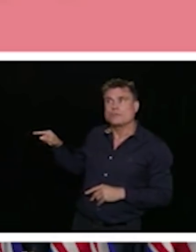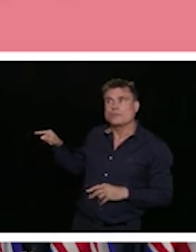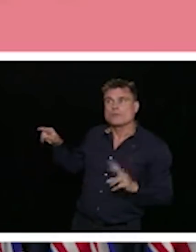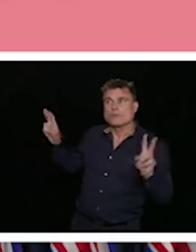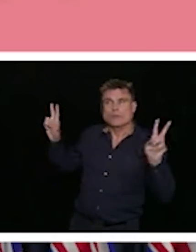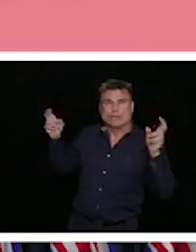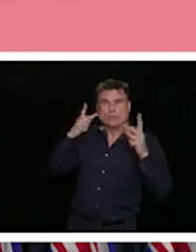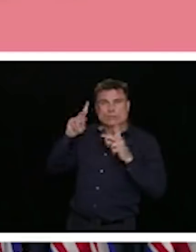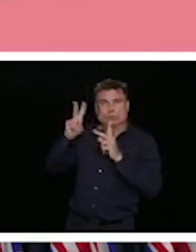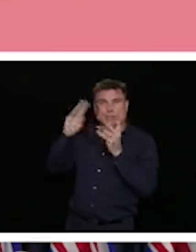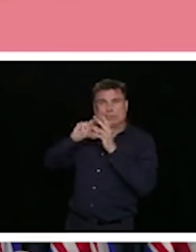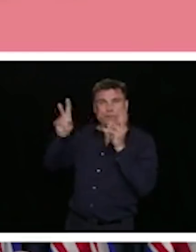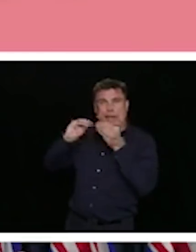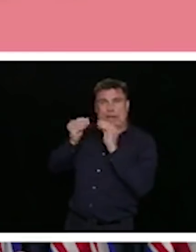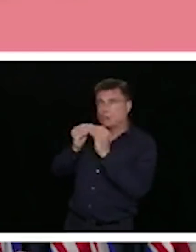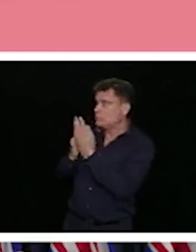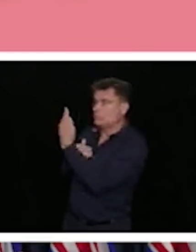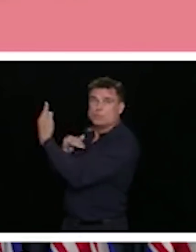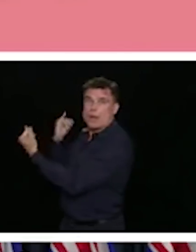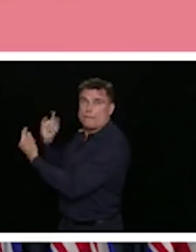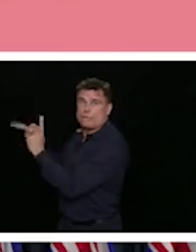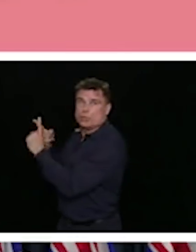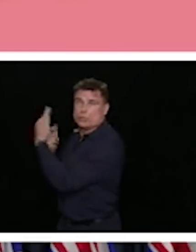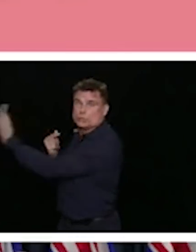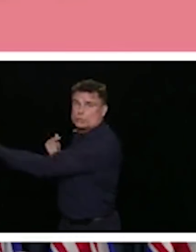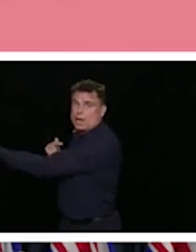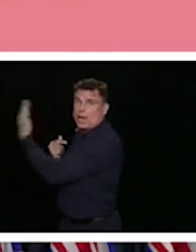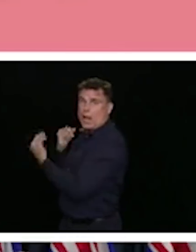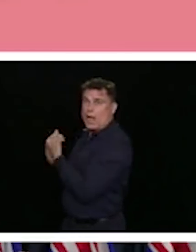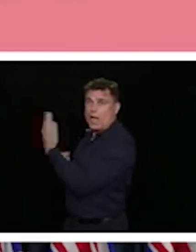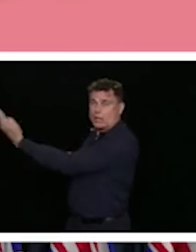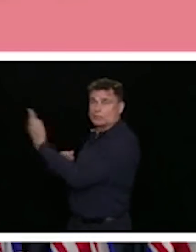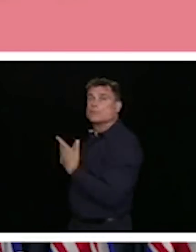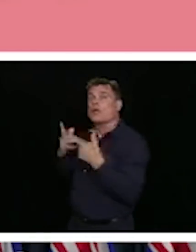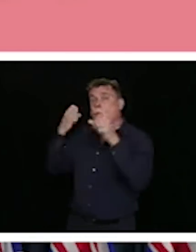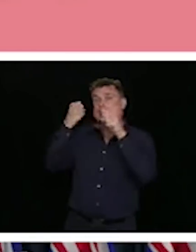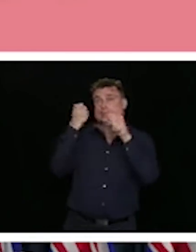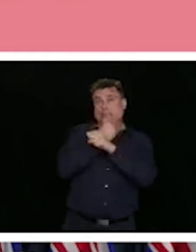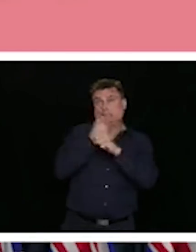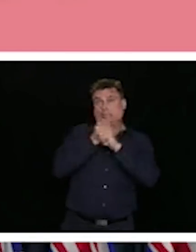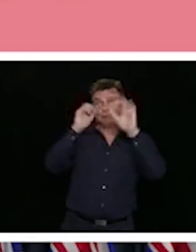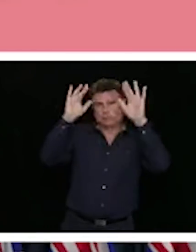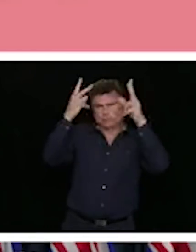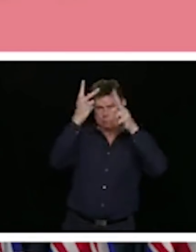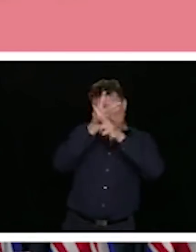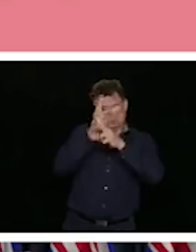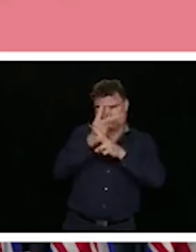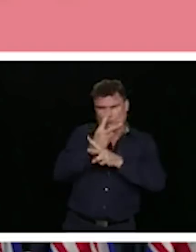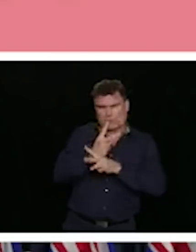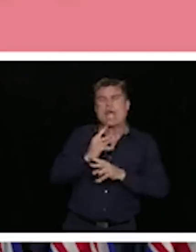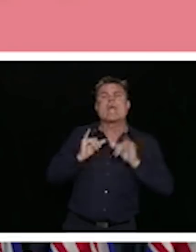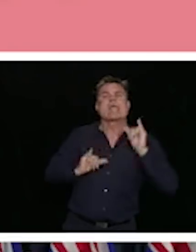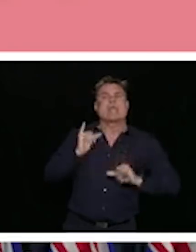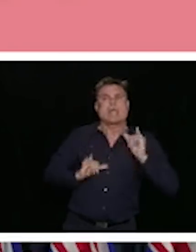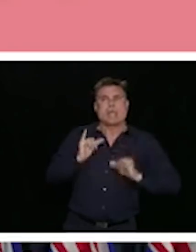we can do statistically to weight it so it is representative. And with the numbers that we've had, this large